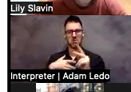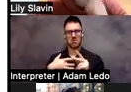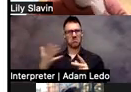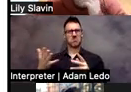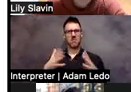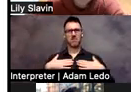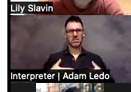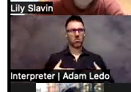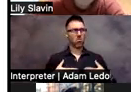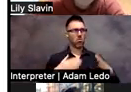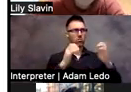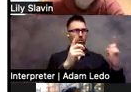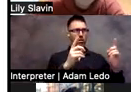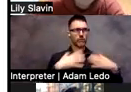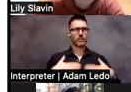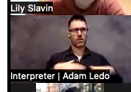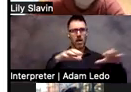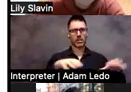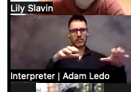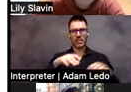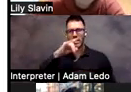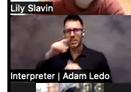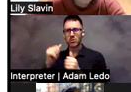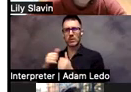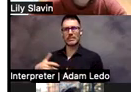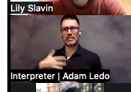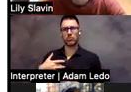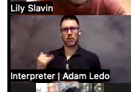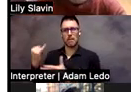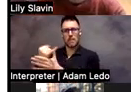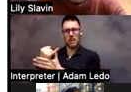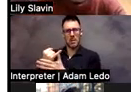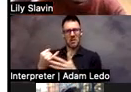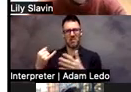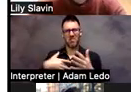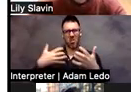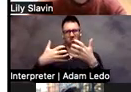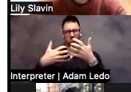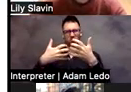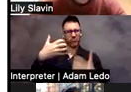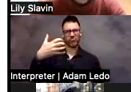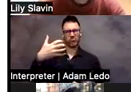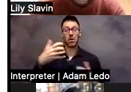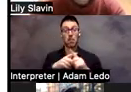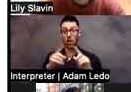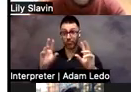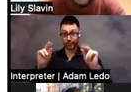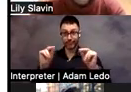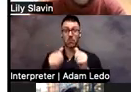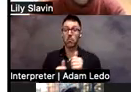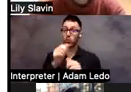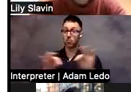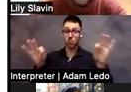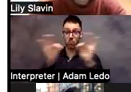and kids with sensory impairments. But it's the most important subject. And I'm going to tell you why.